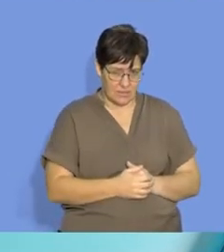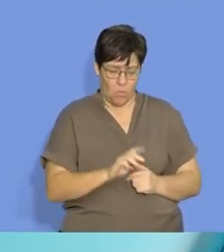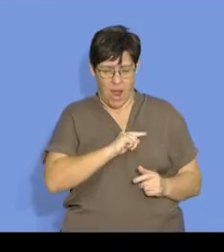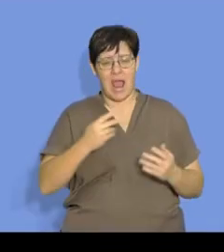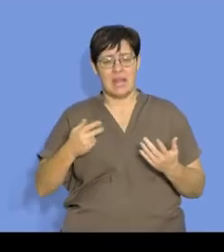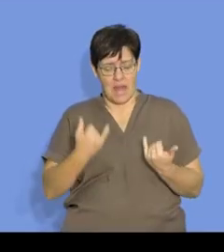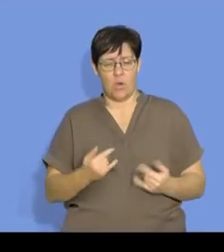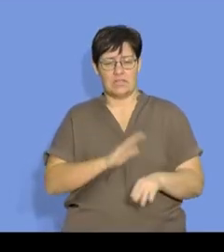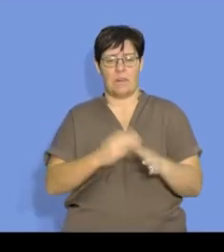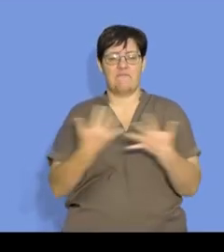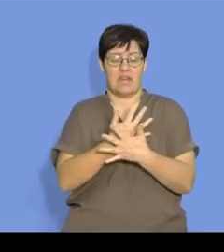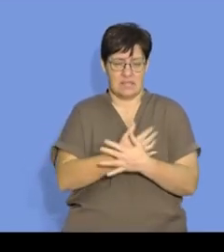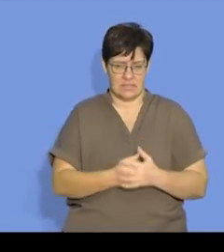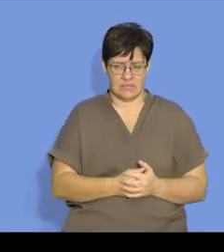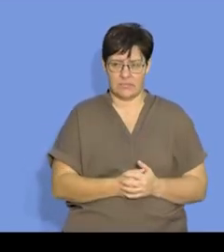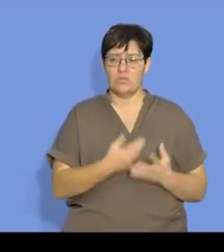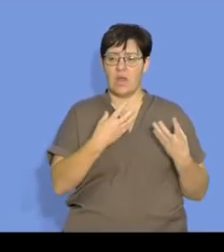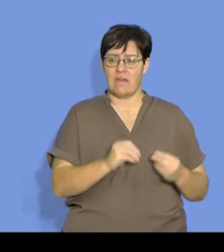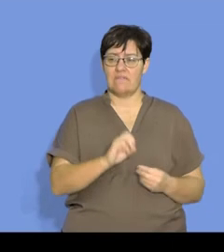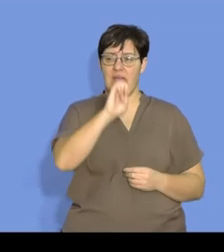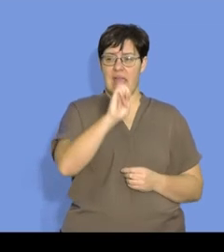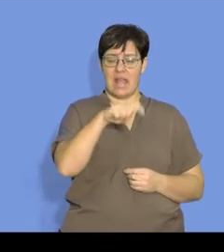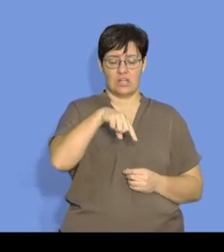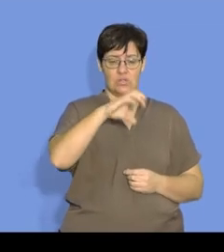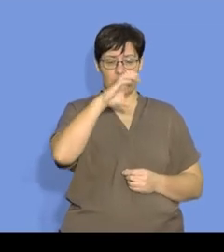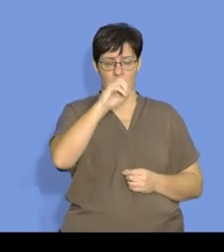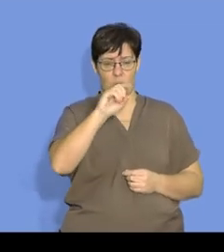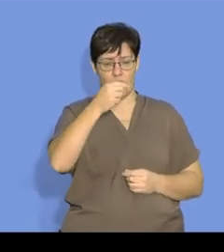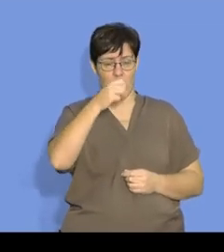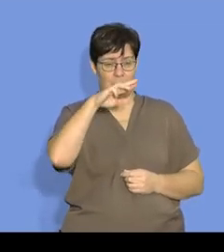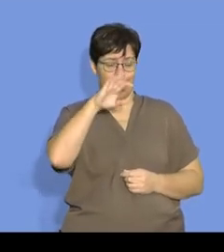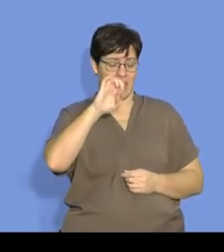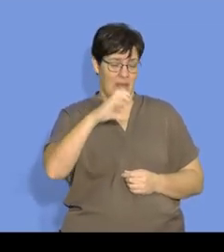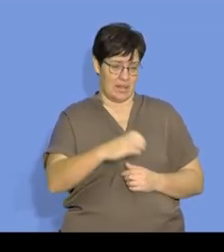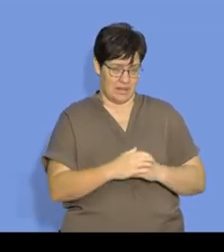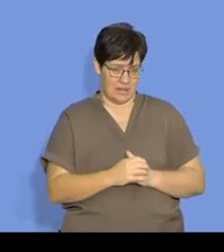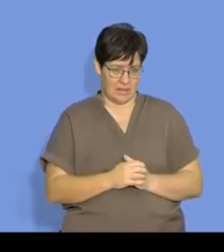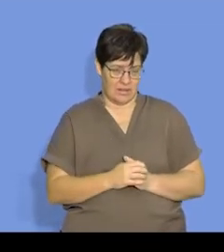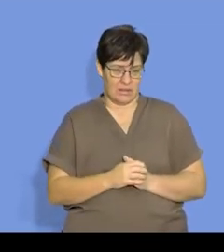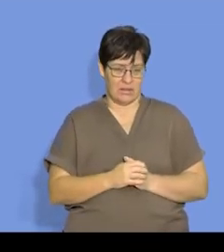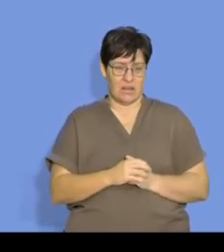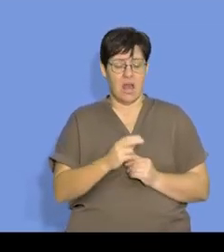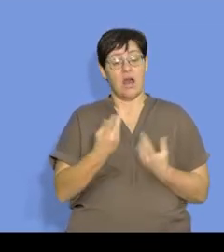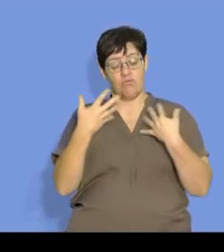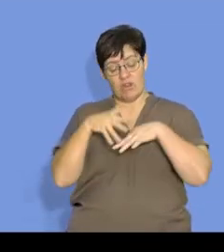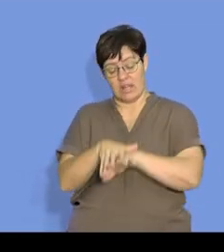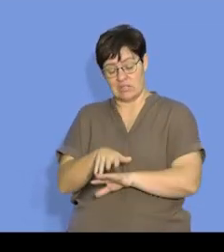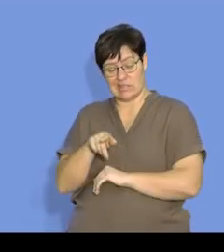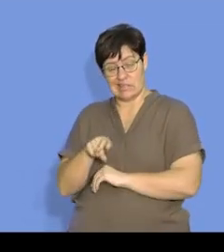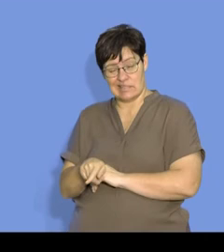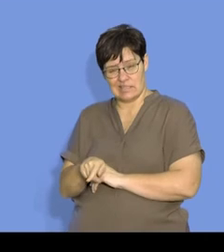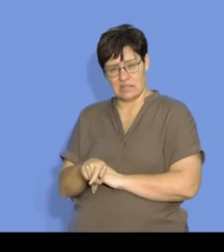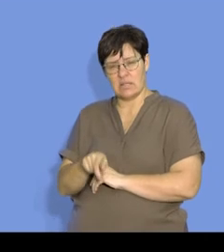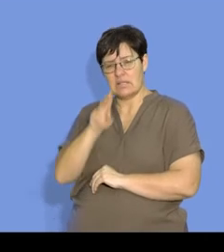In front of us here, we have an exothermic reaction, and for this exothermic reaction,